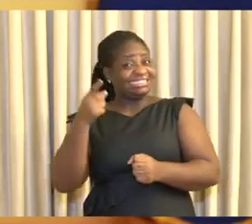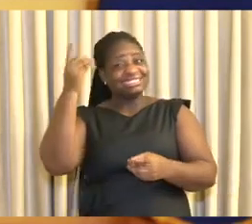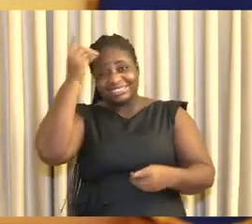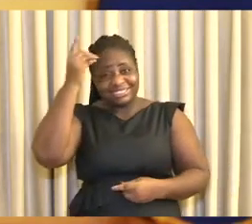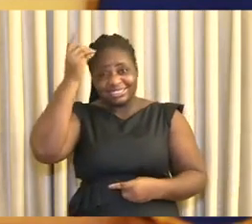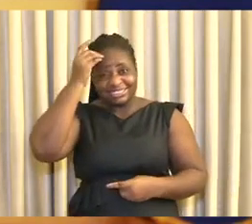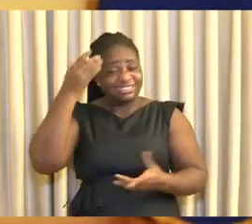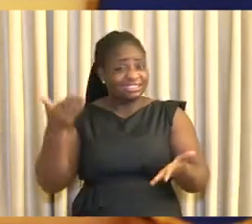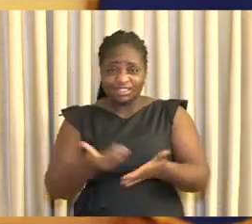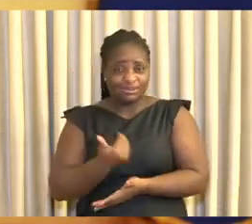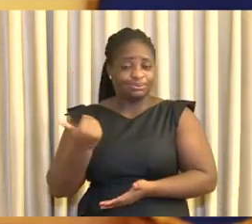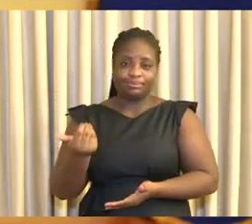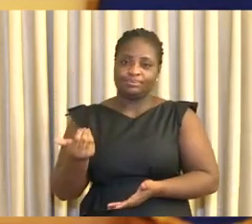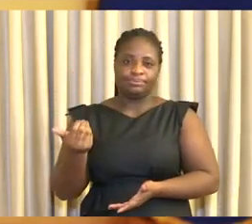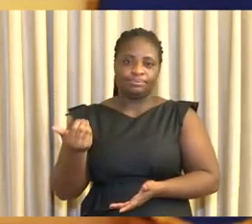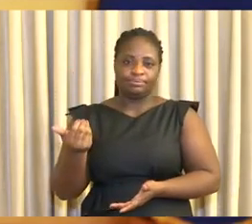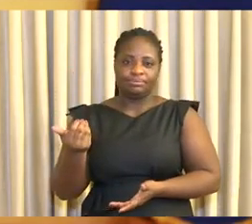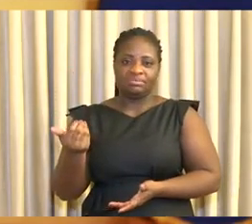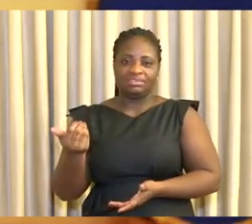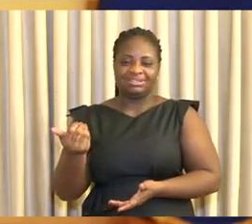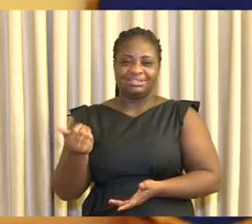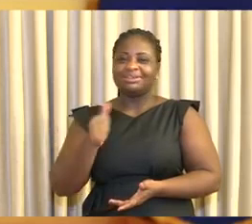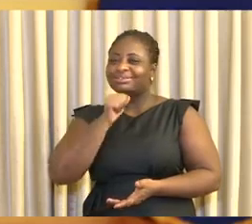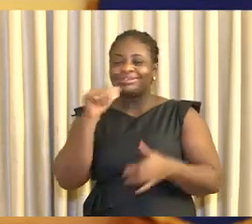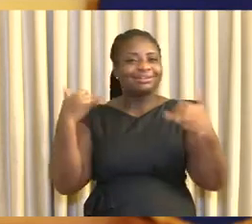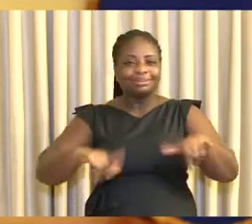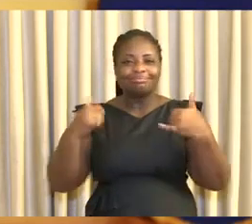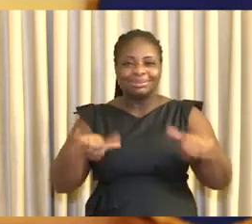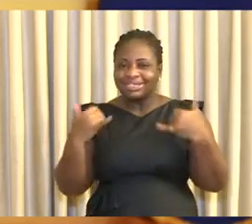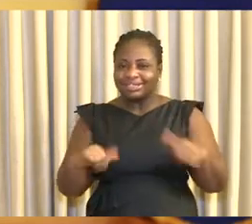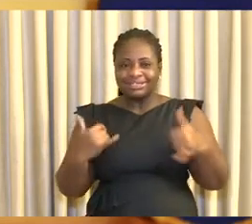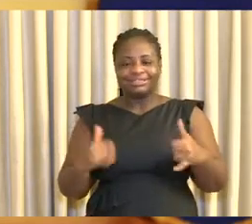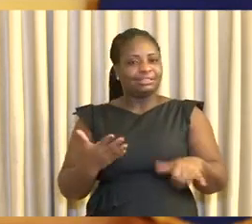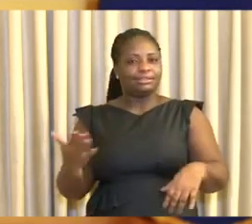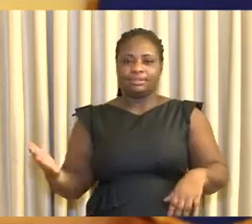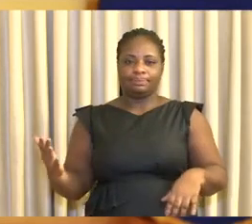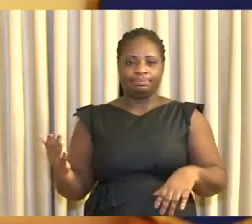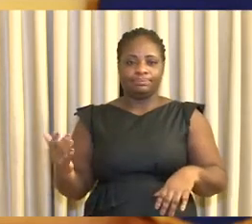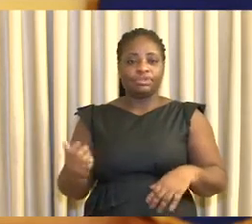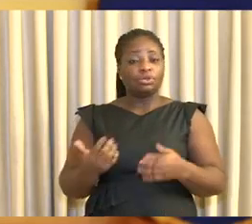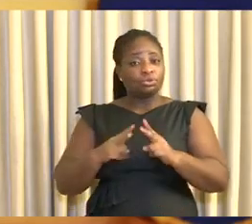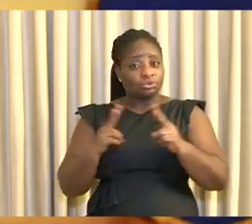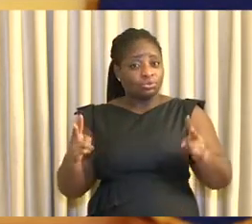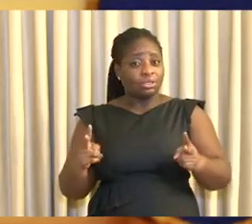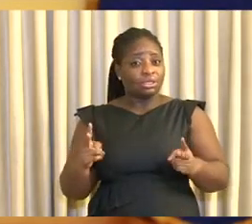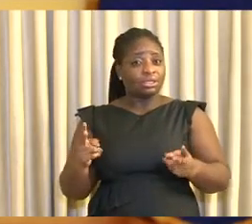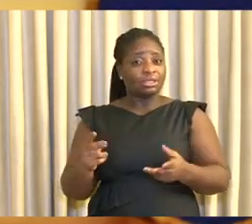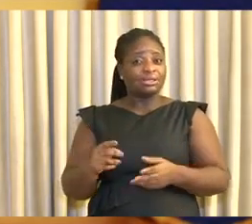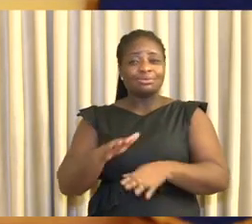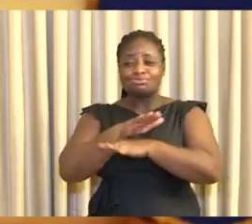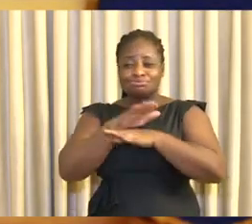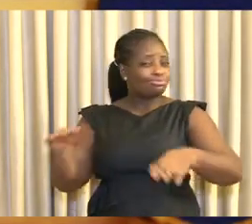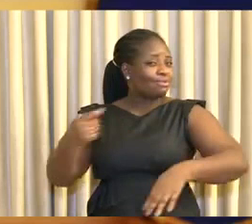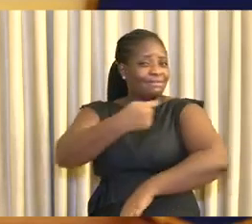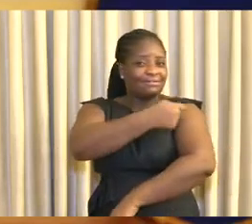This disease is new, and it is in plain evolution, and there is therefore, as